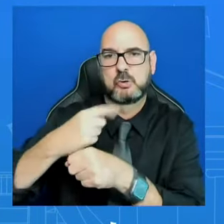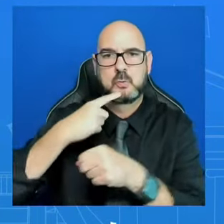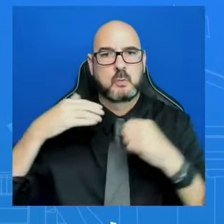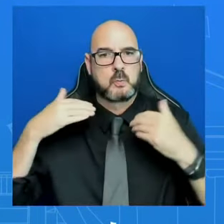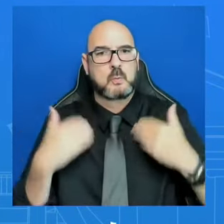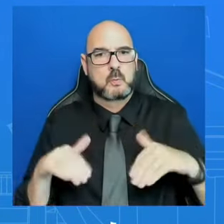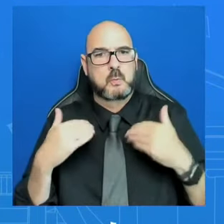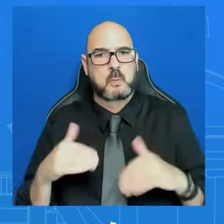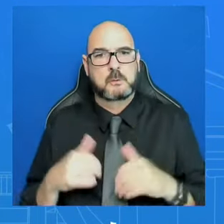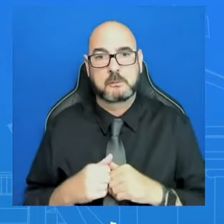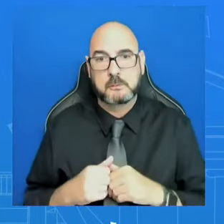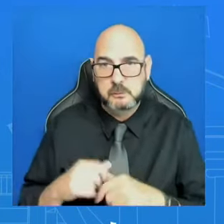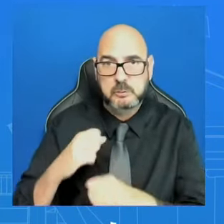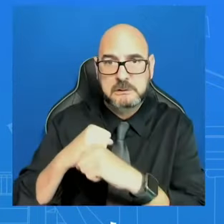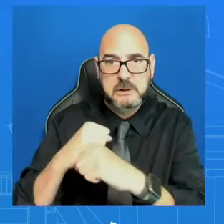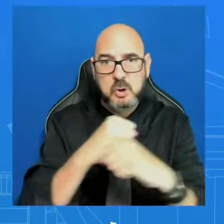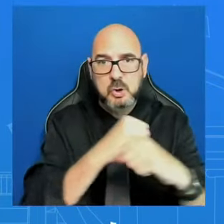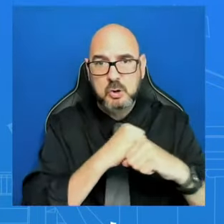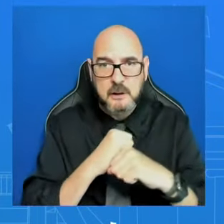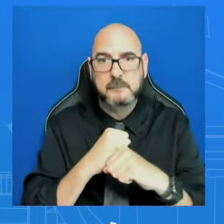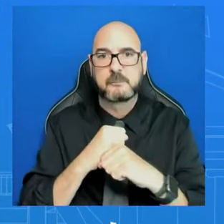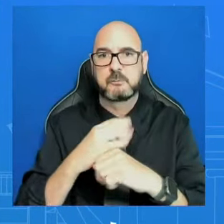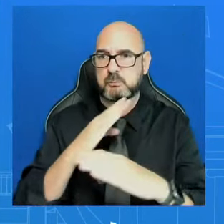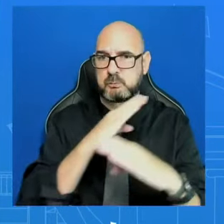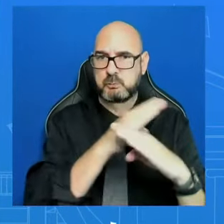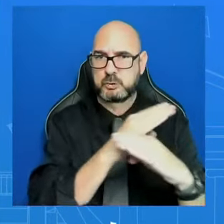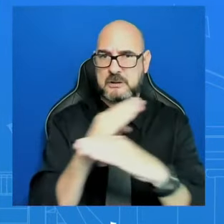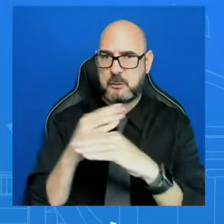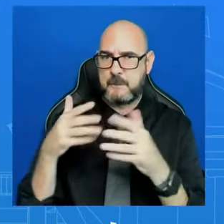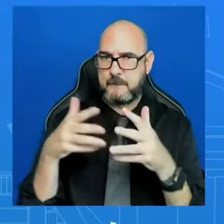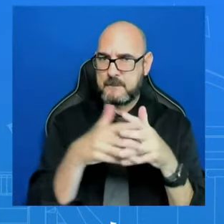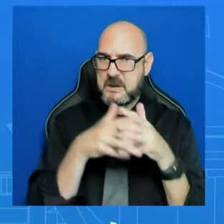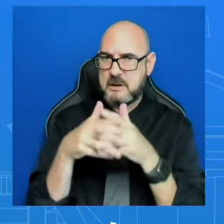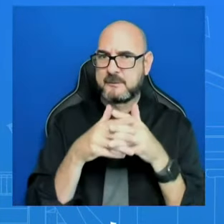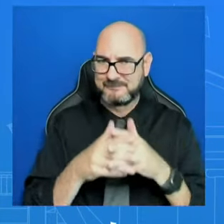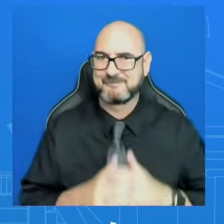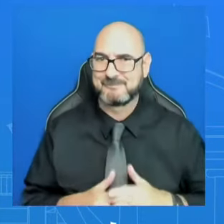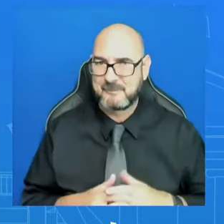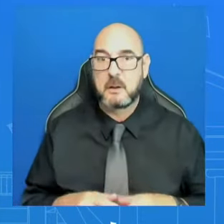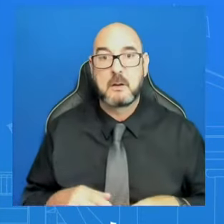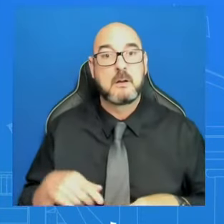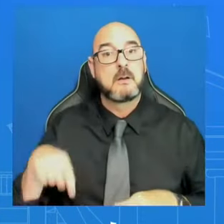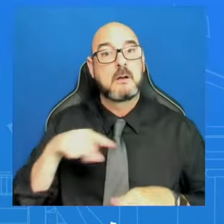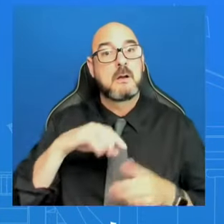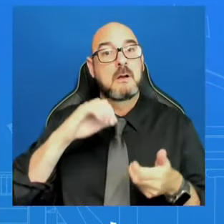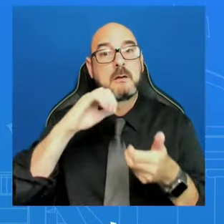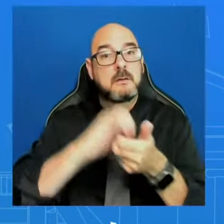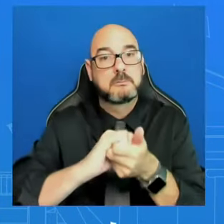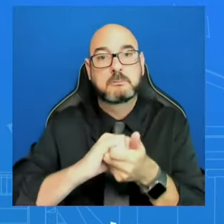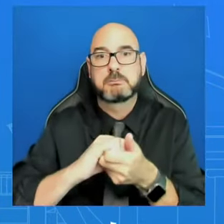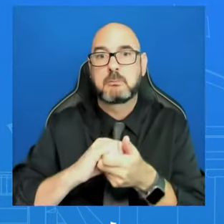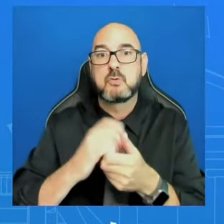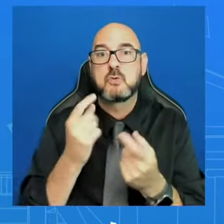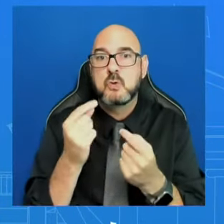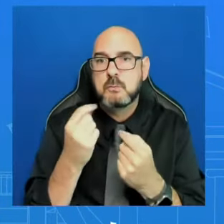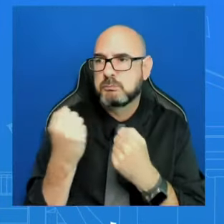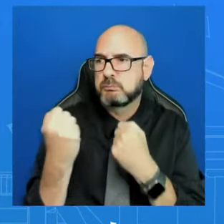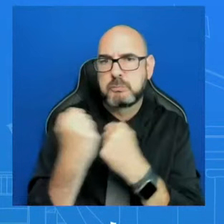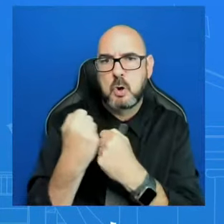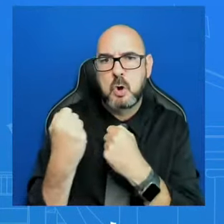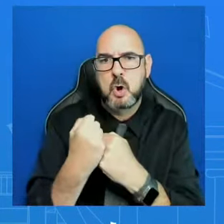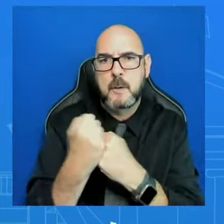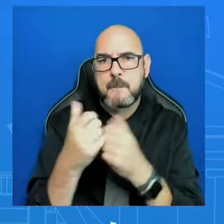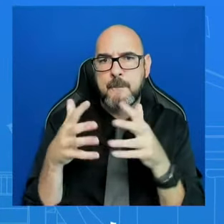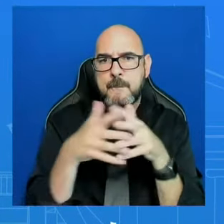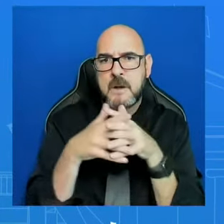has helped protect the American people. And during that time, our NATO allies have come to our aid in our time of need, with NATO forces serving alongside